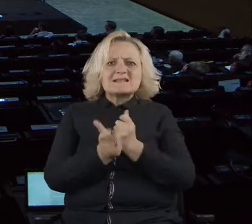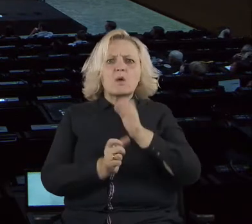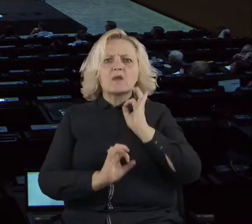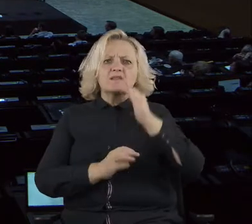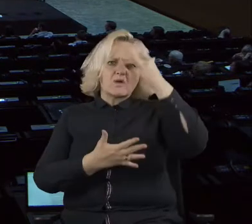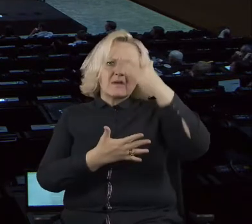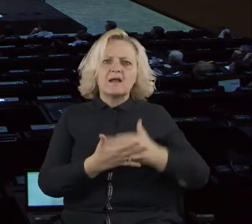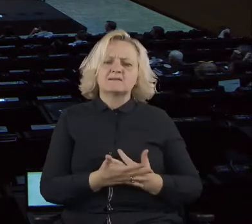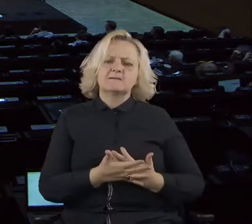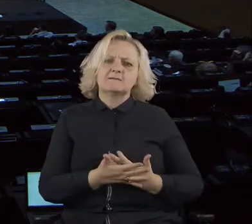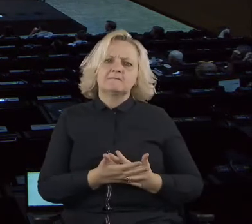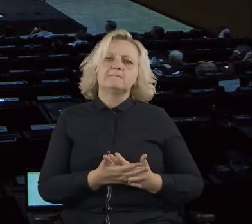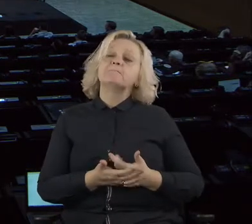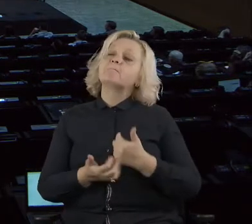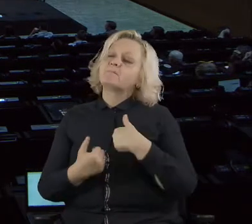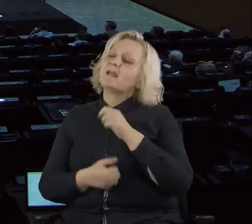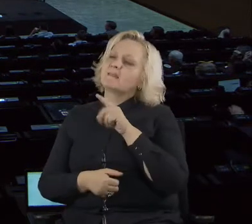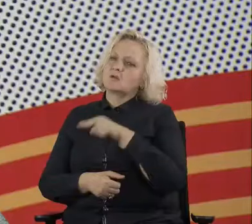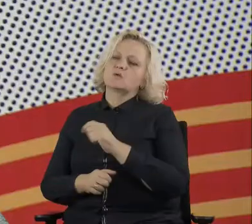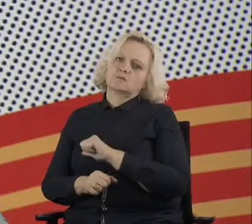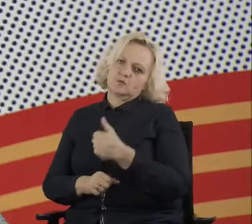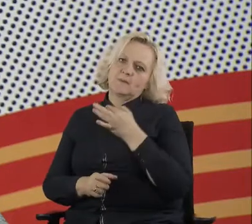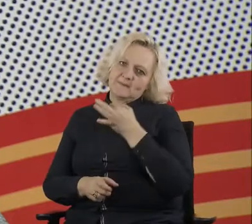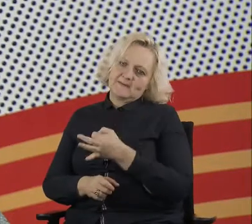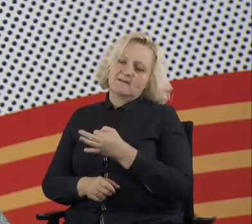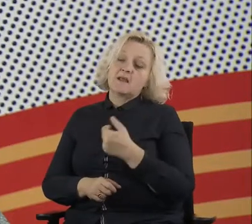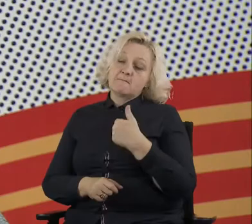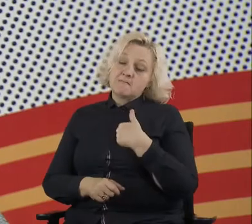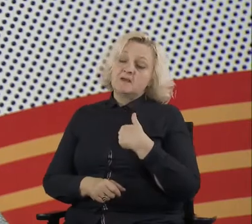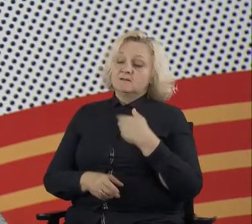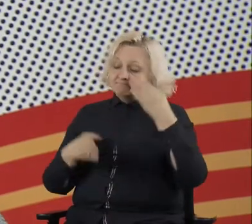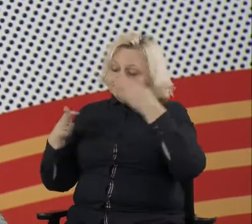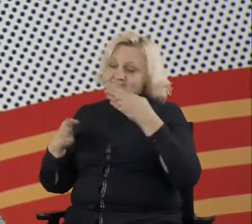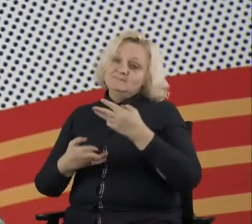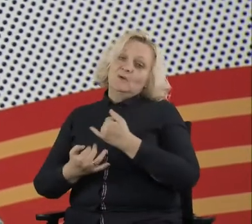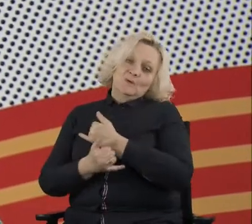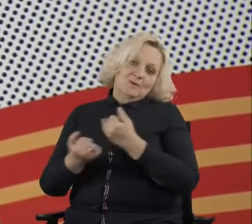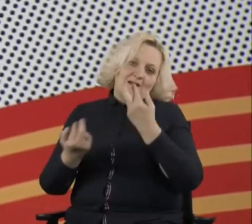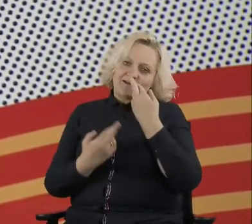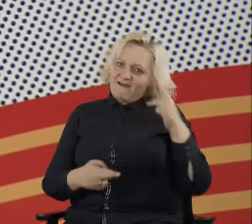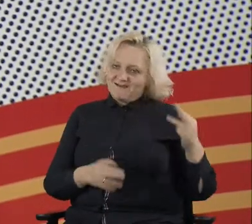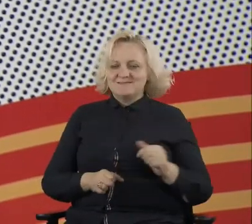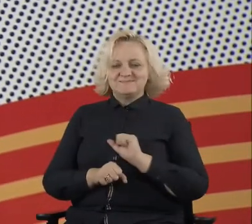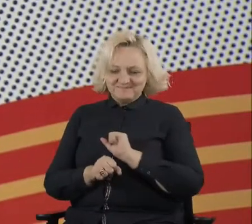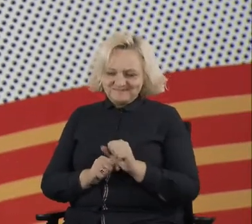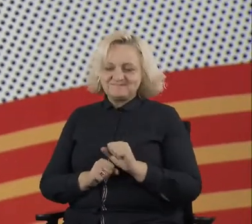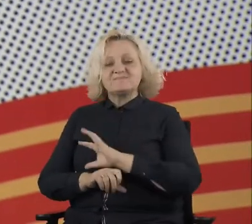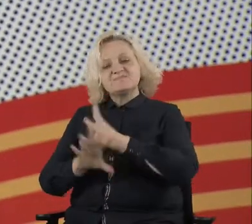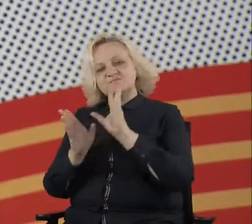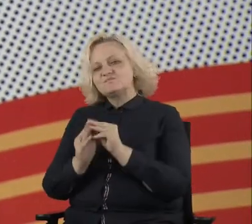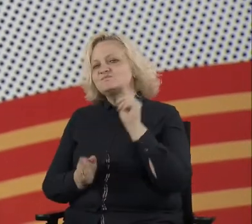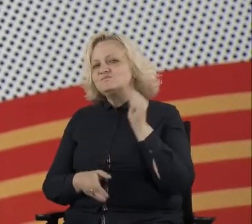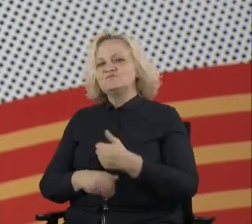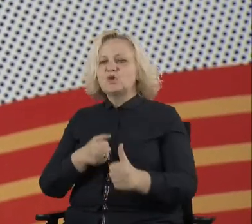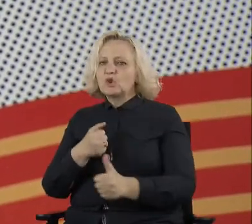focus in, uh, different directions. One of them, of course, is documentation. Like having documented every aspect about how the platform or any process in the